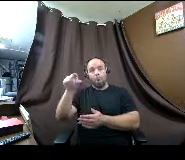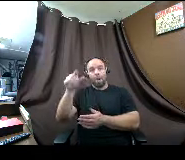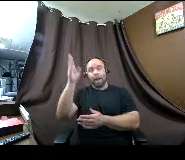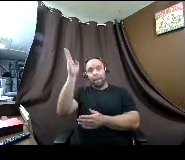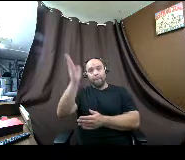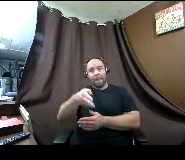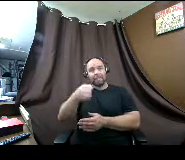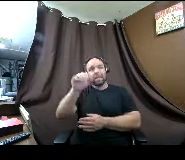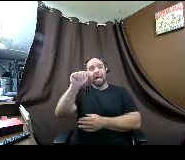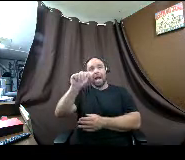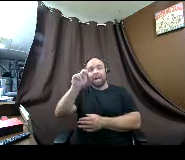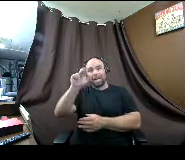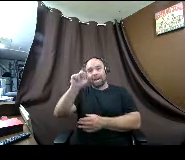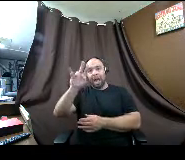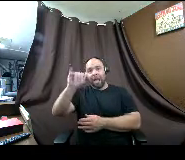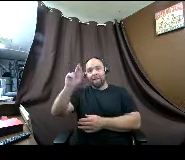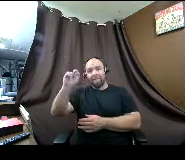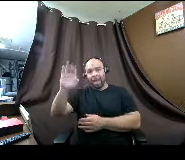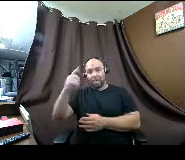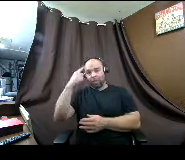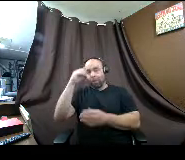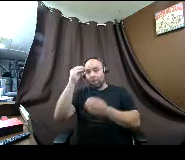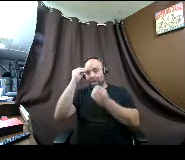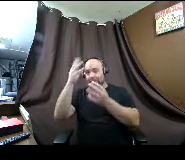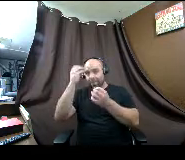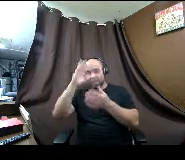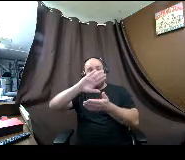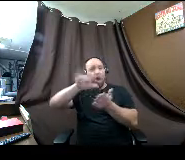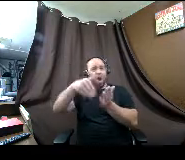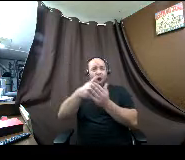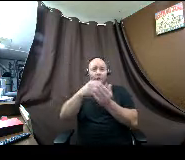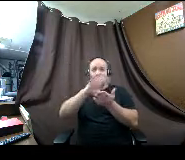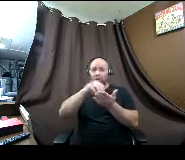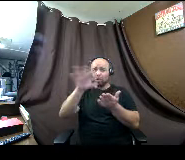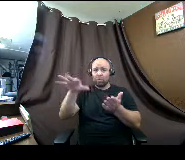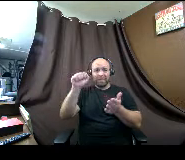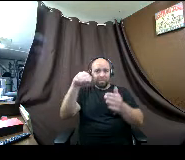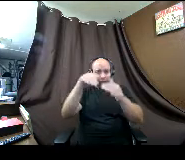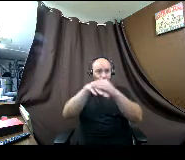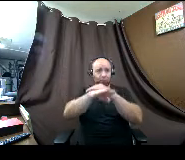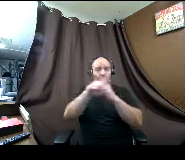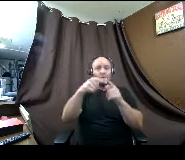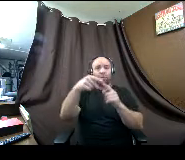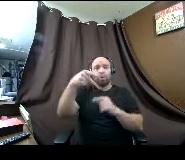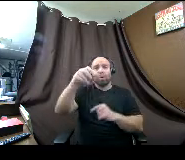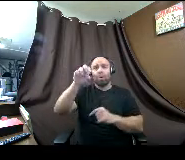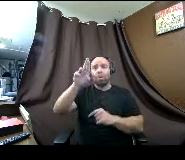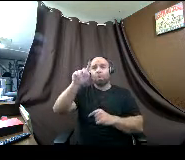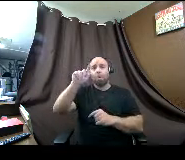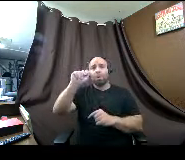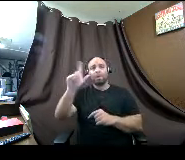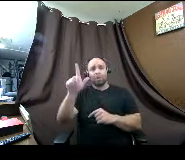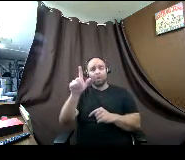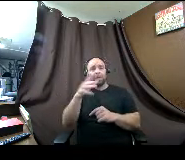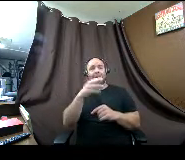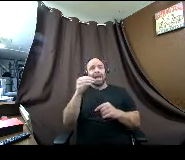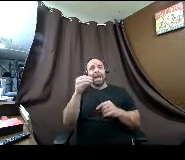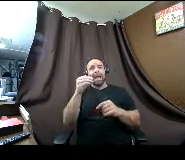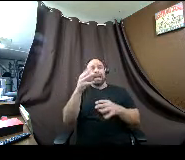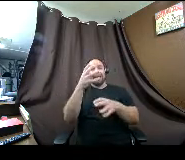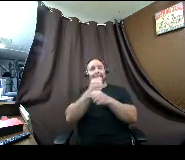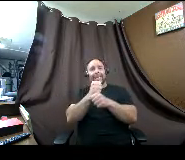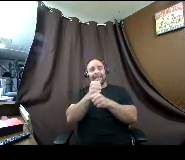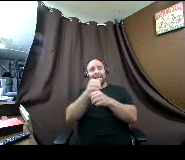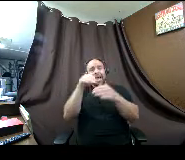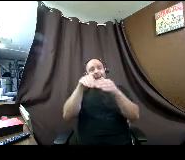information as well but all students can go into the student portal click on that naviance naviance icon and get access to